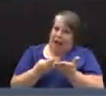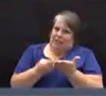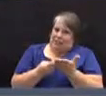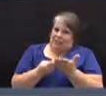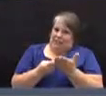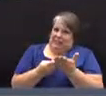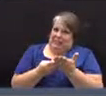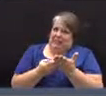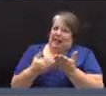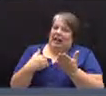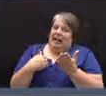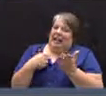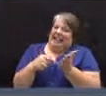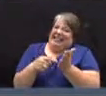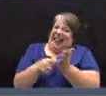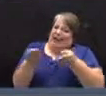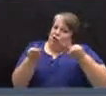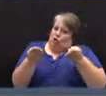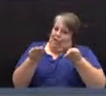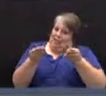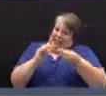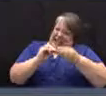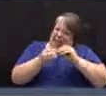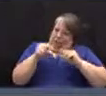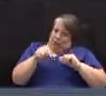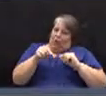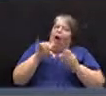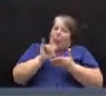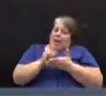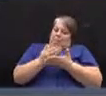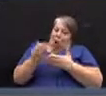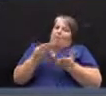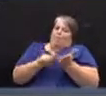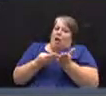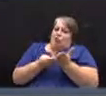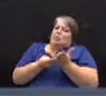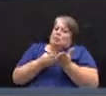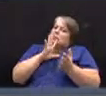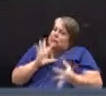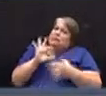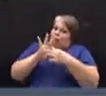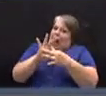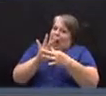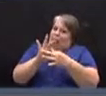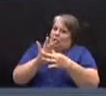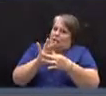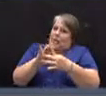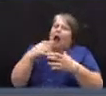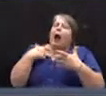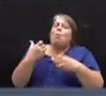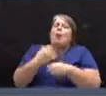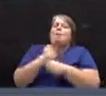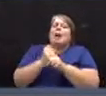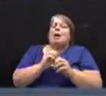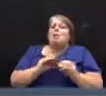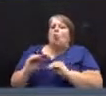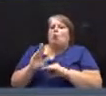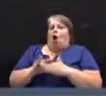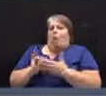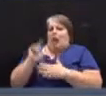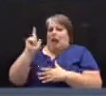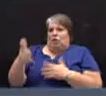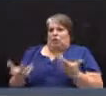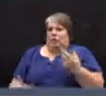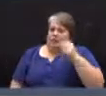debt service figure is part of the budget. So it would be germane. Thank you. Then I wish to make a motion on that later. Thank you. Okay.